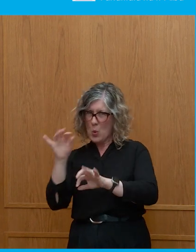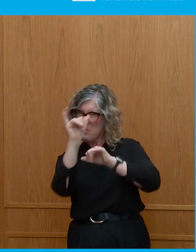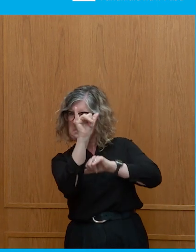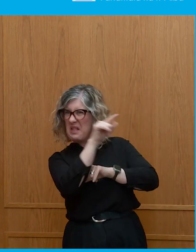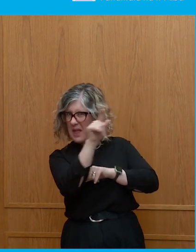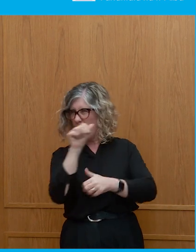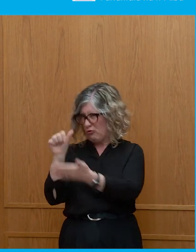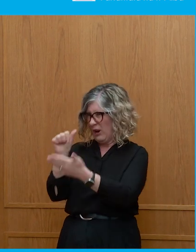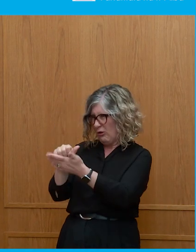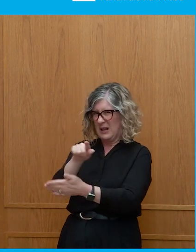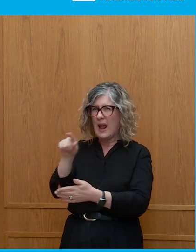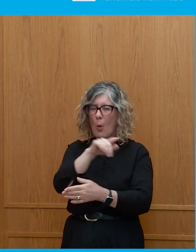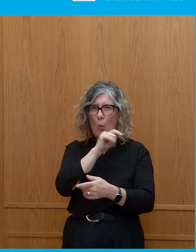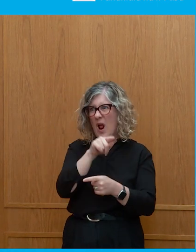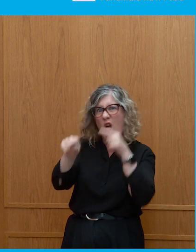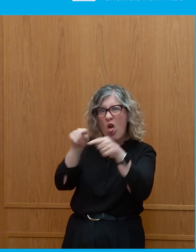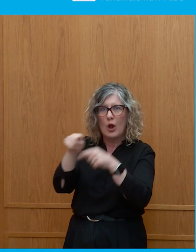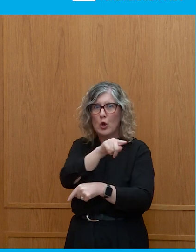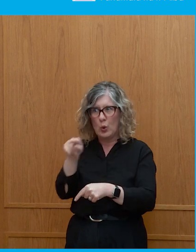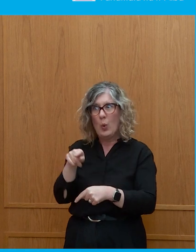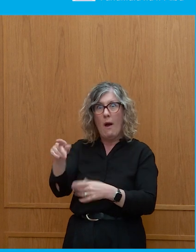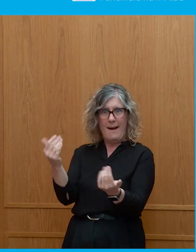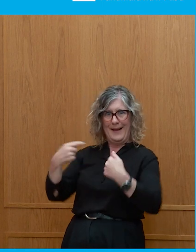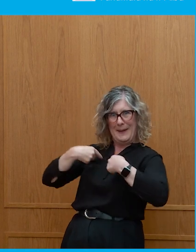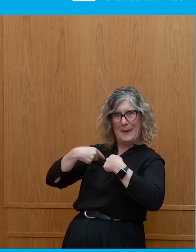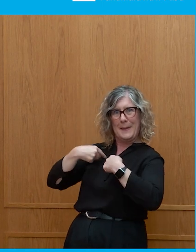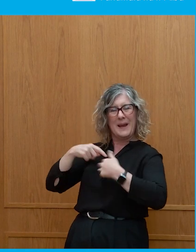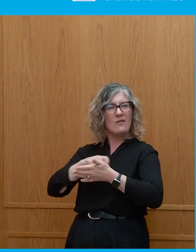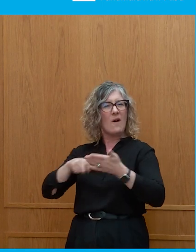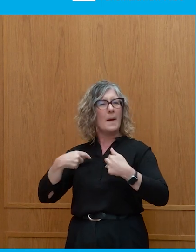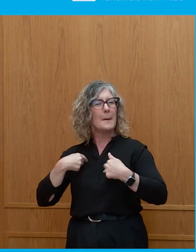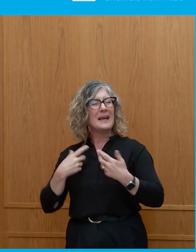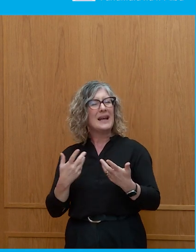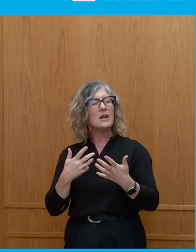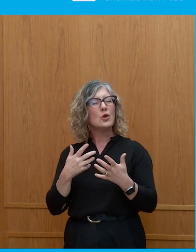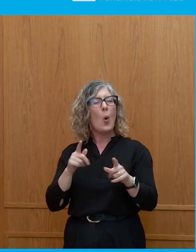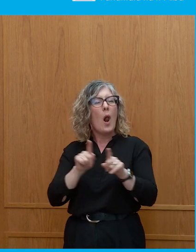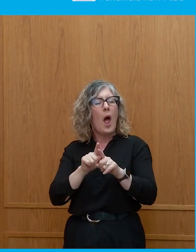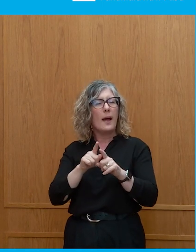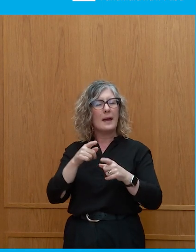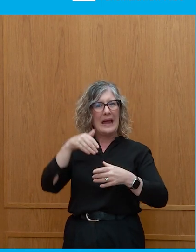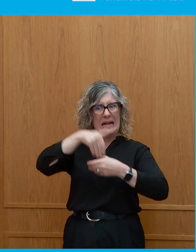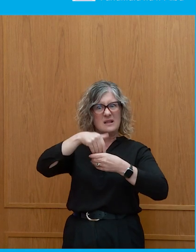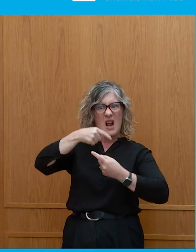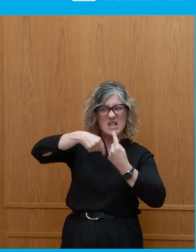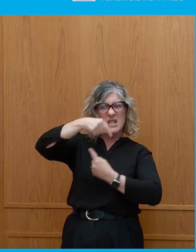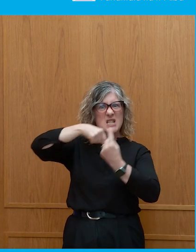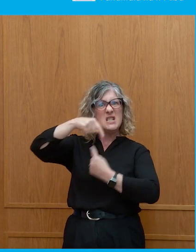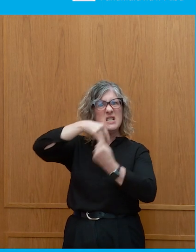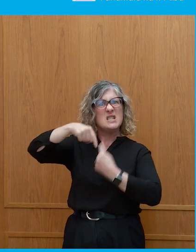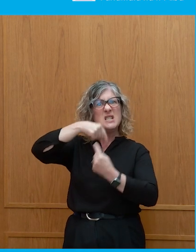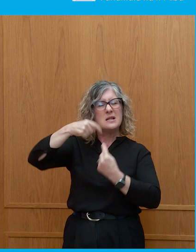everything, but, you know, they're out to get you. And it's kind of being – it's sort of almost being eaten from within. And that's, I think,